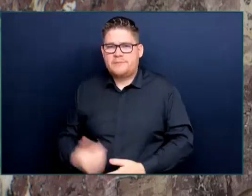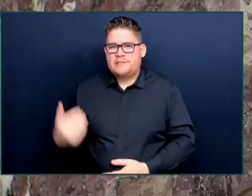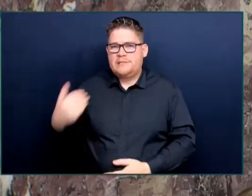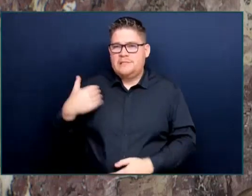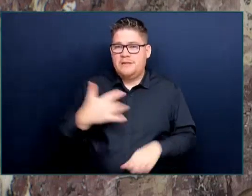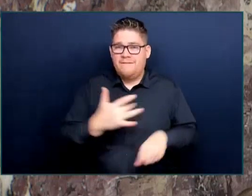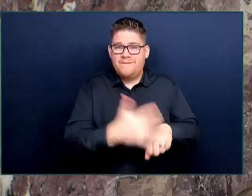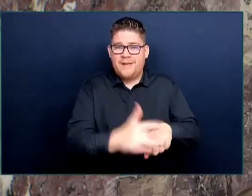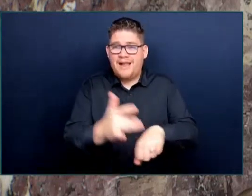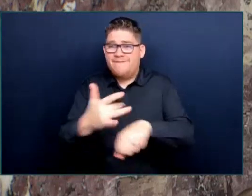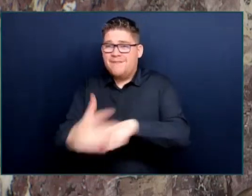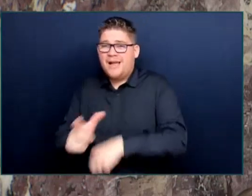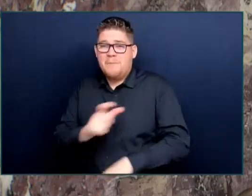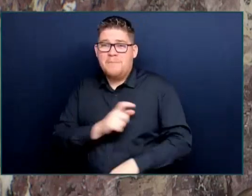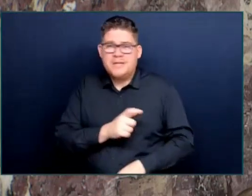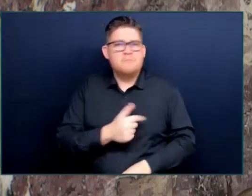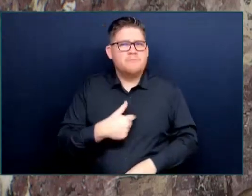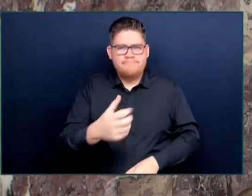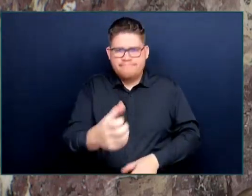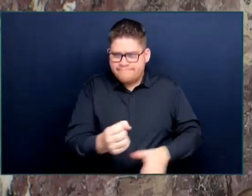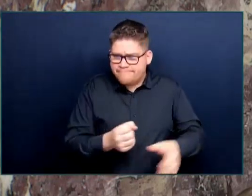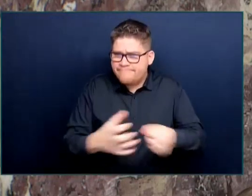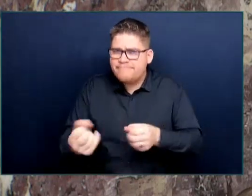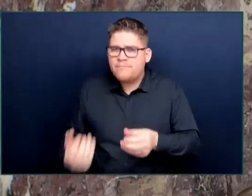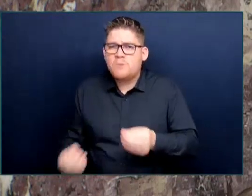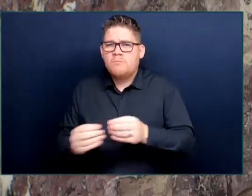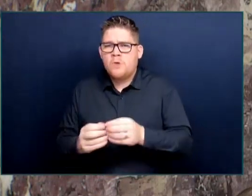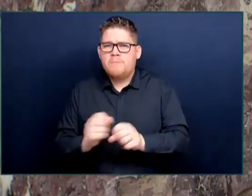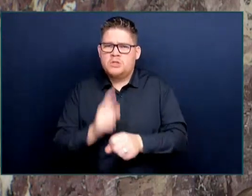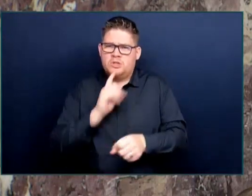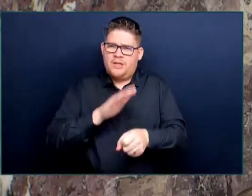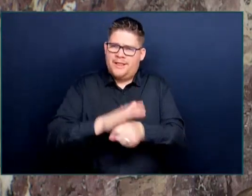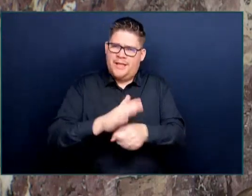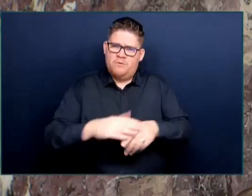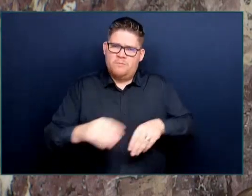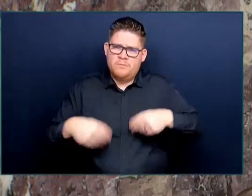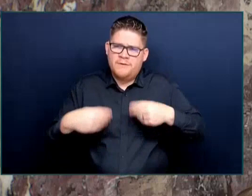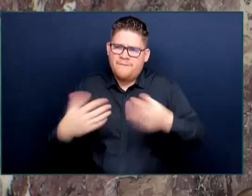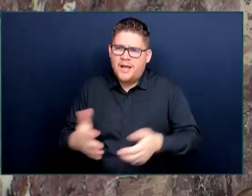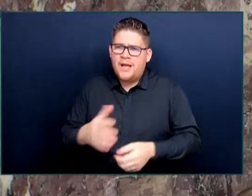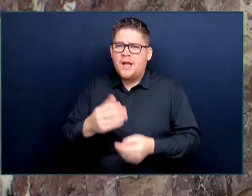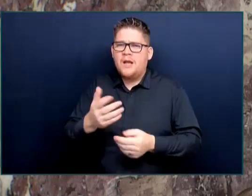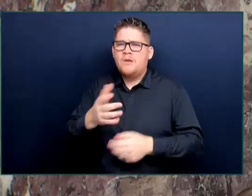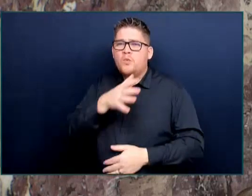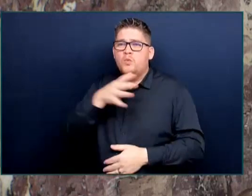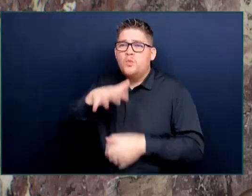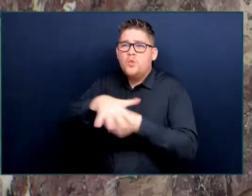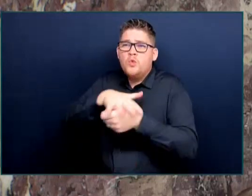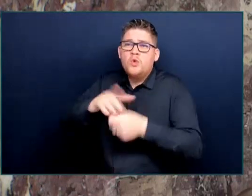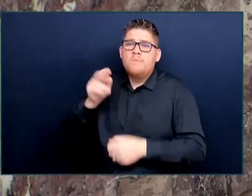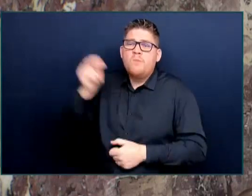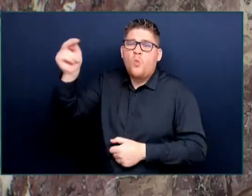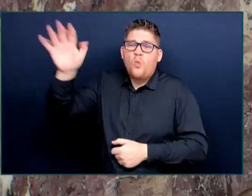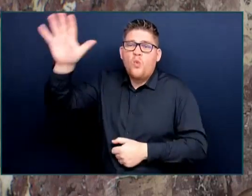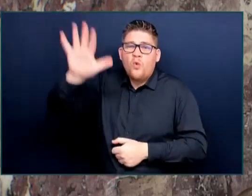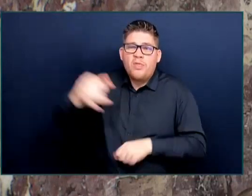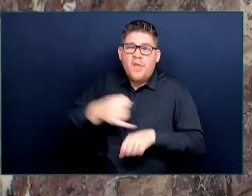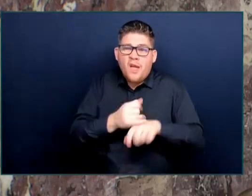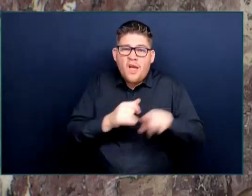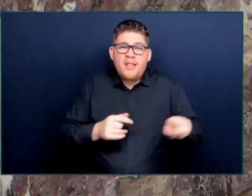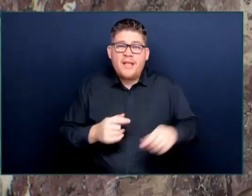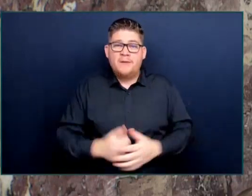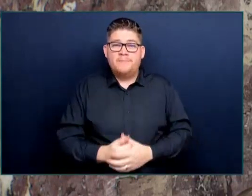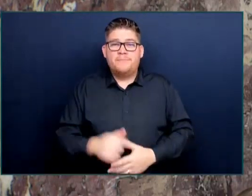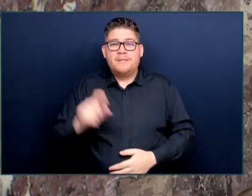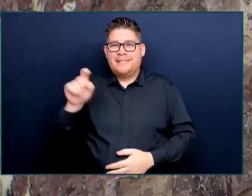rural communities which are going to assist as well. But we also need that their changes need to be made at the federal level from the issues that have come around from the